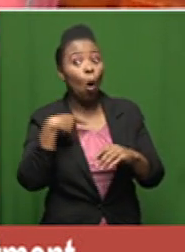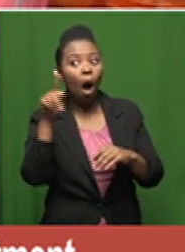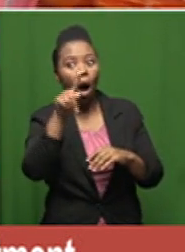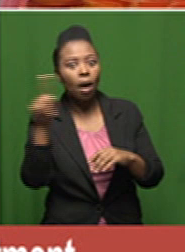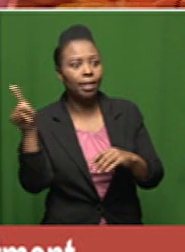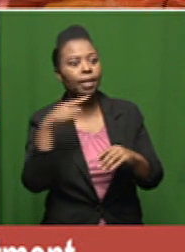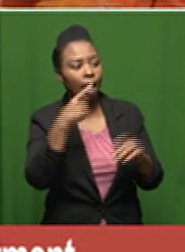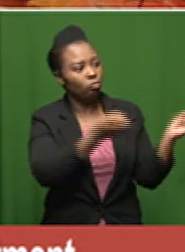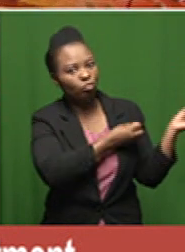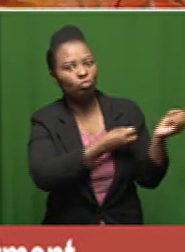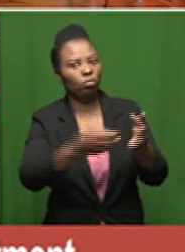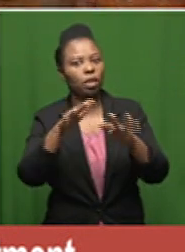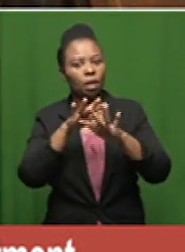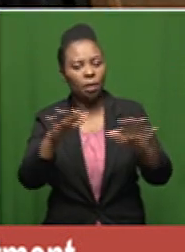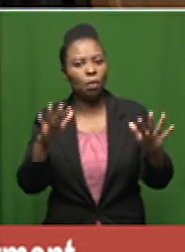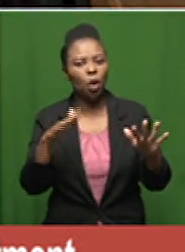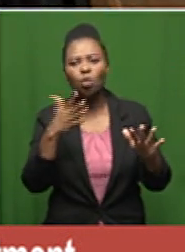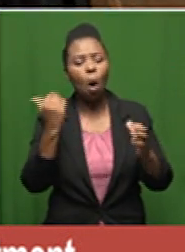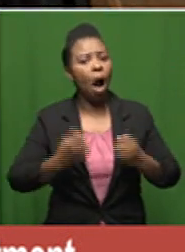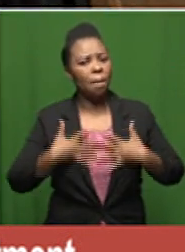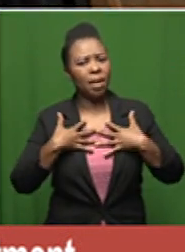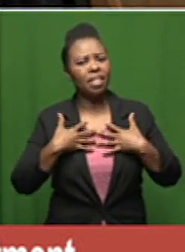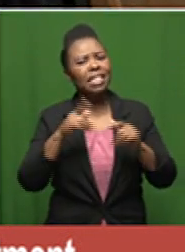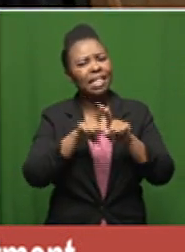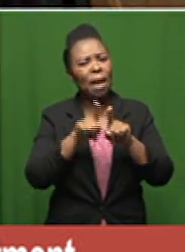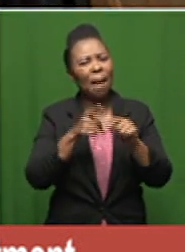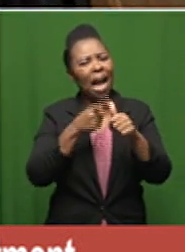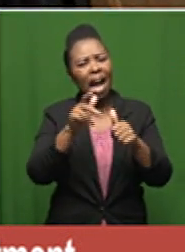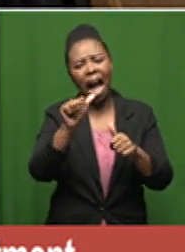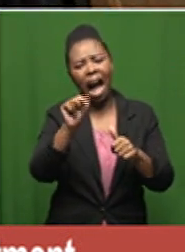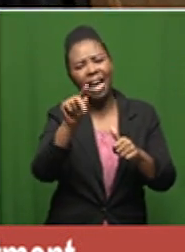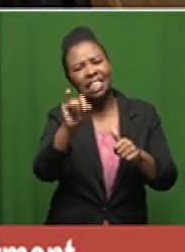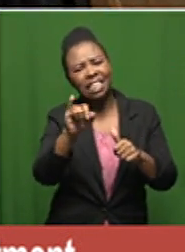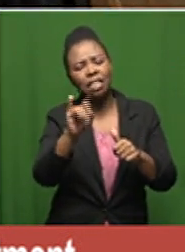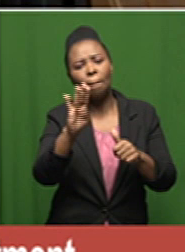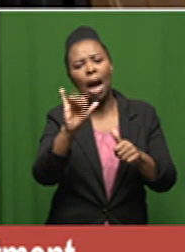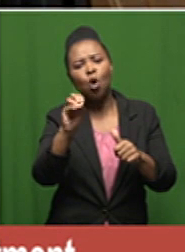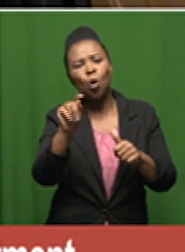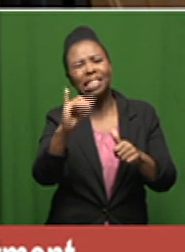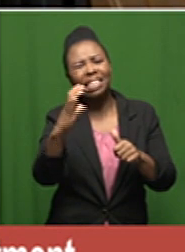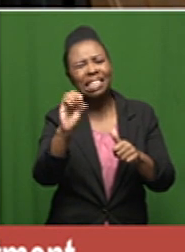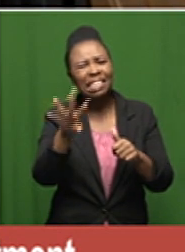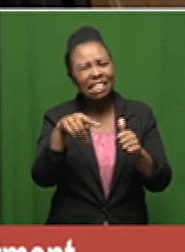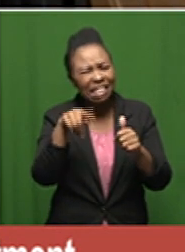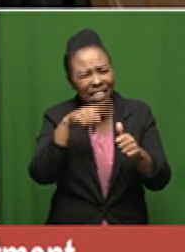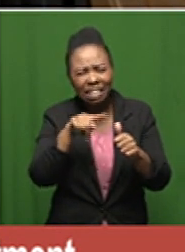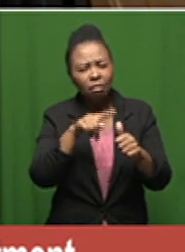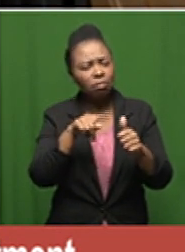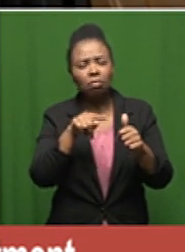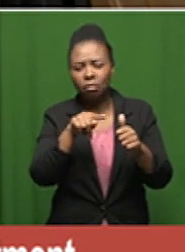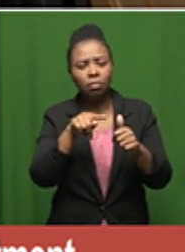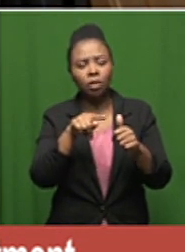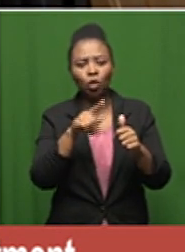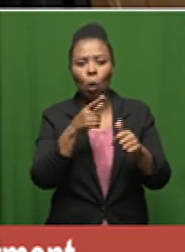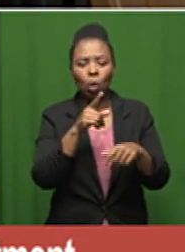handing it out and it's and the same thing with some of these antibiotics it's it's almost a standard script and yet in retrospect now the